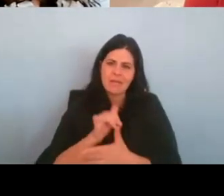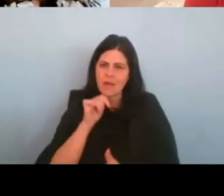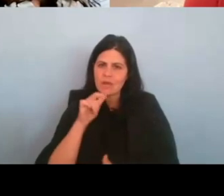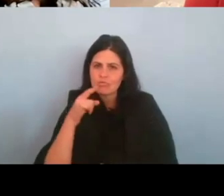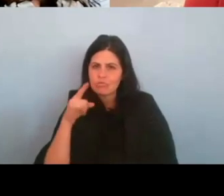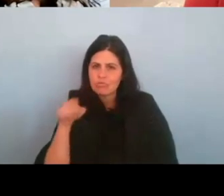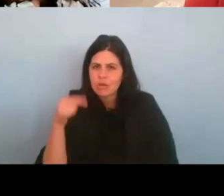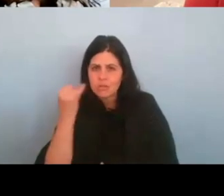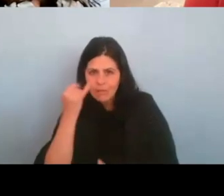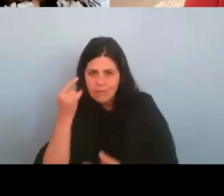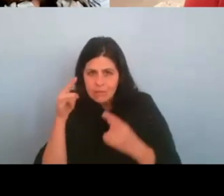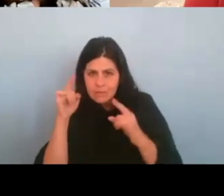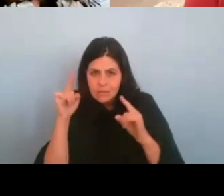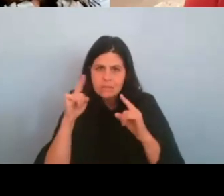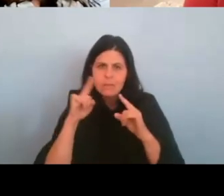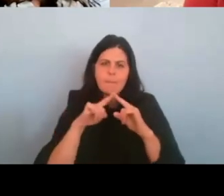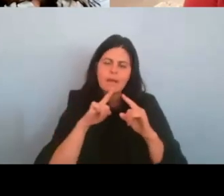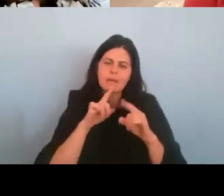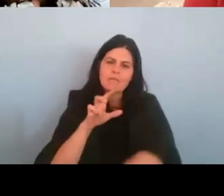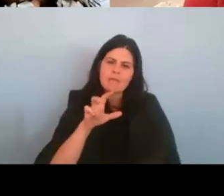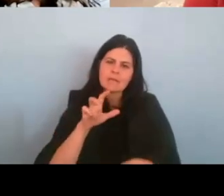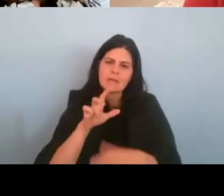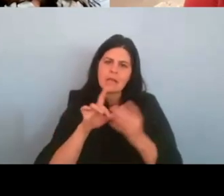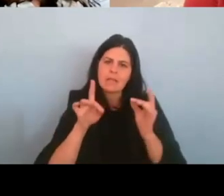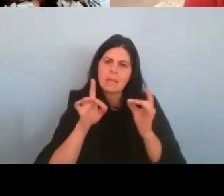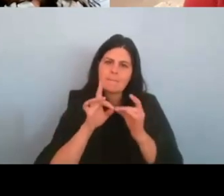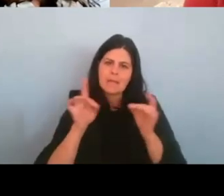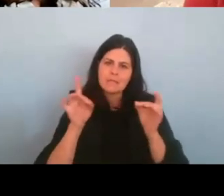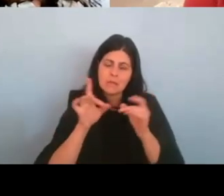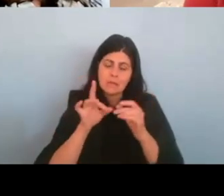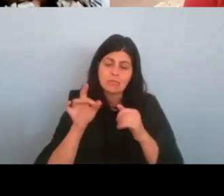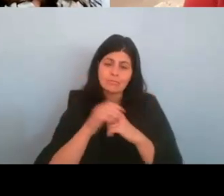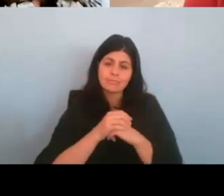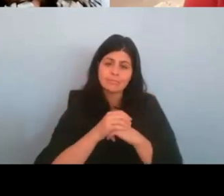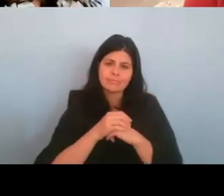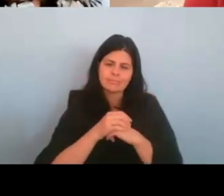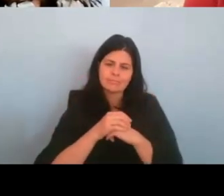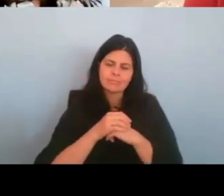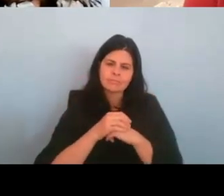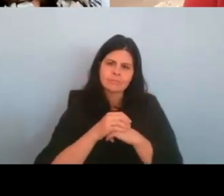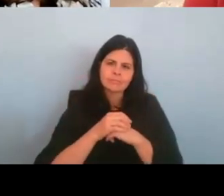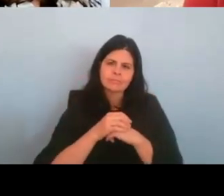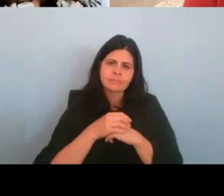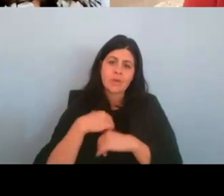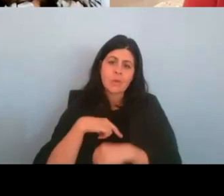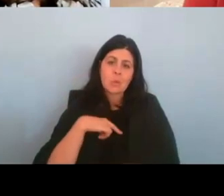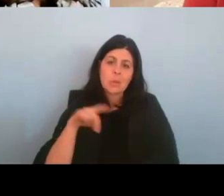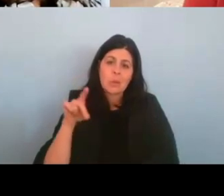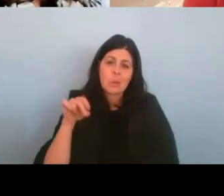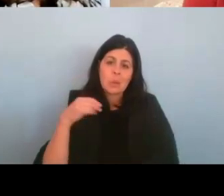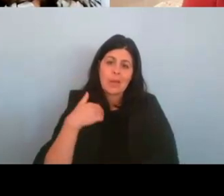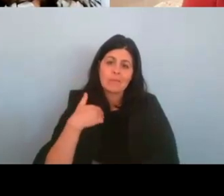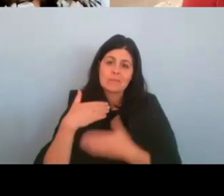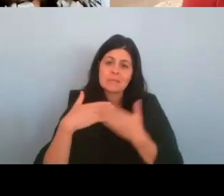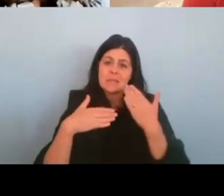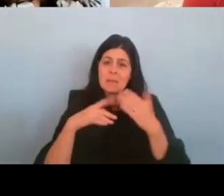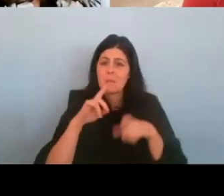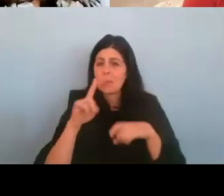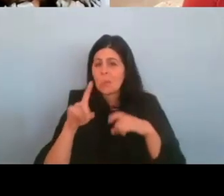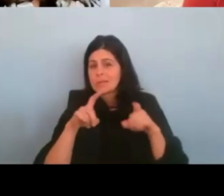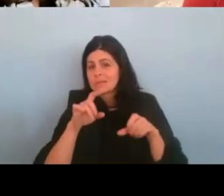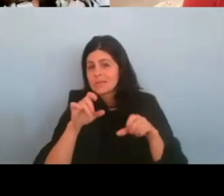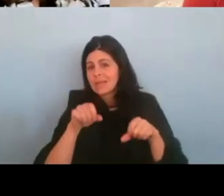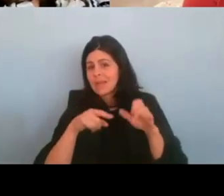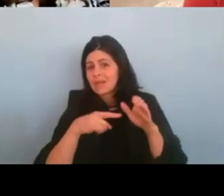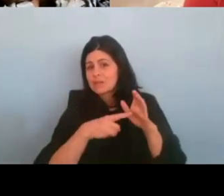but in its message and such. Um, so we do have some questions about, can we show it at my